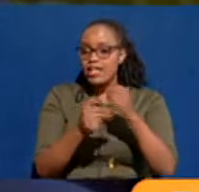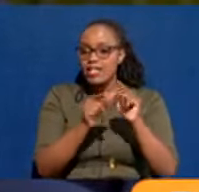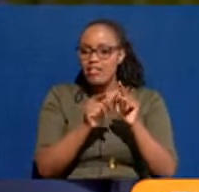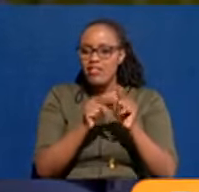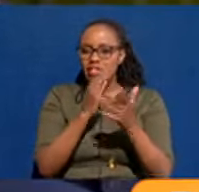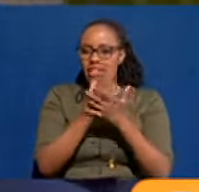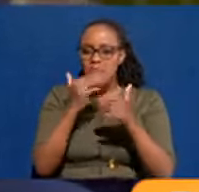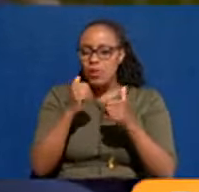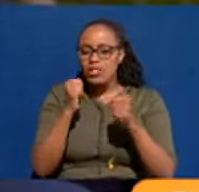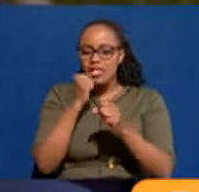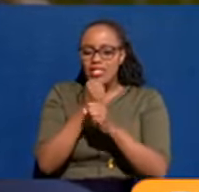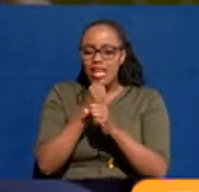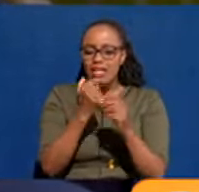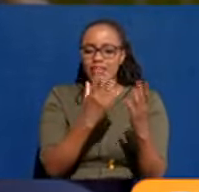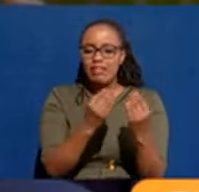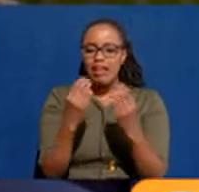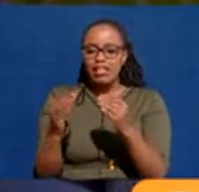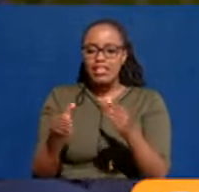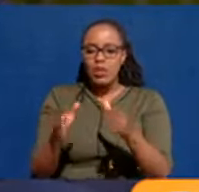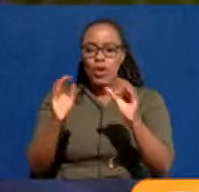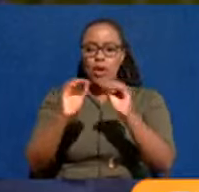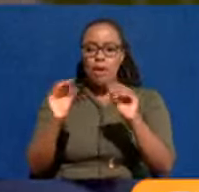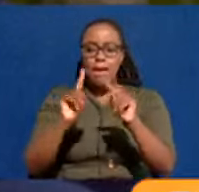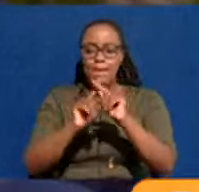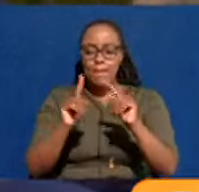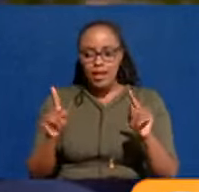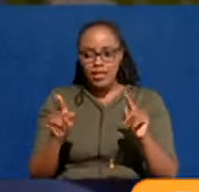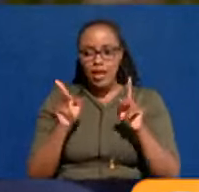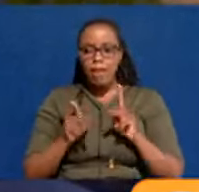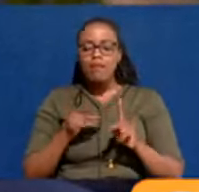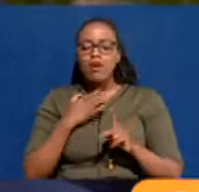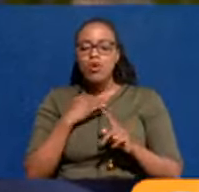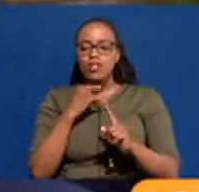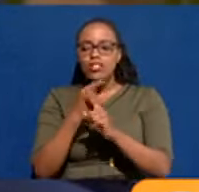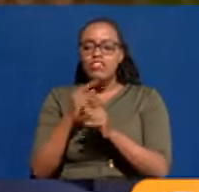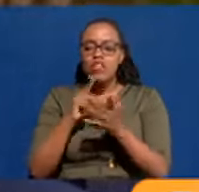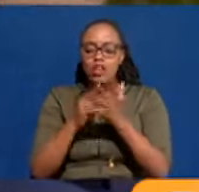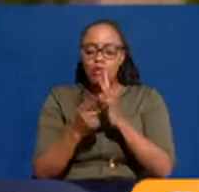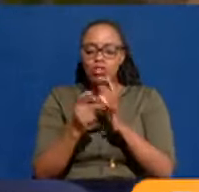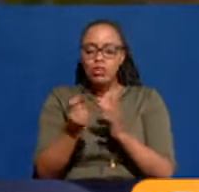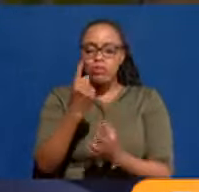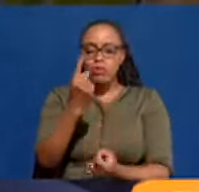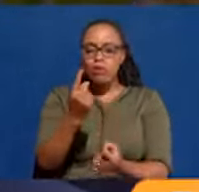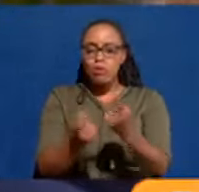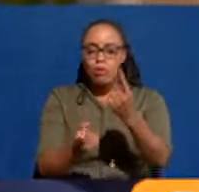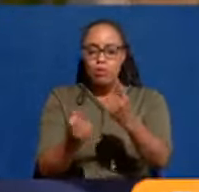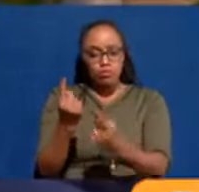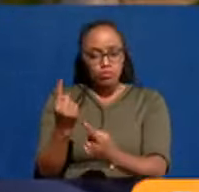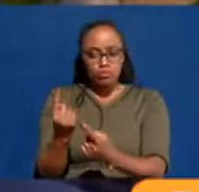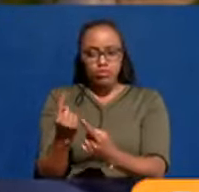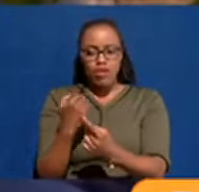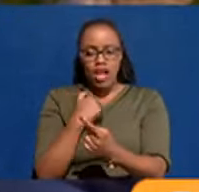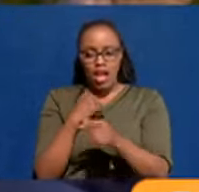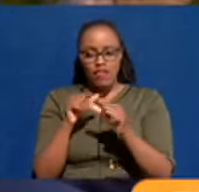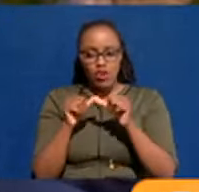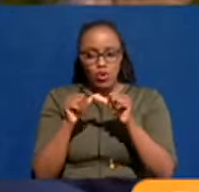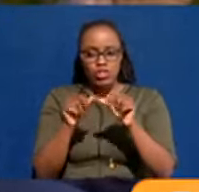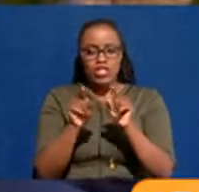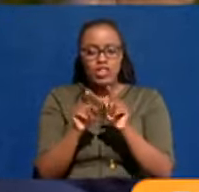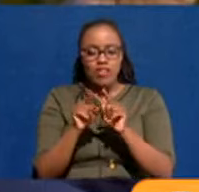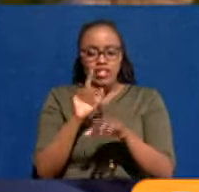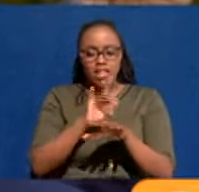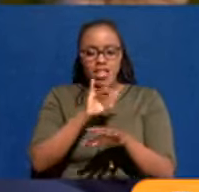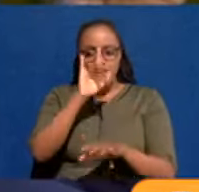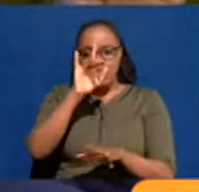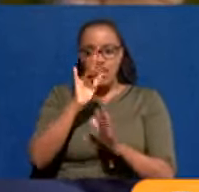not a thing that is done instantly, but we launch different projects as we come along. Remember, we have a plan that cuts across